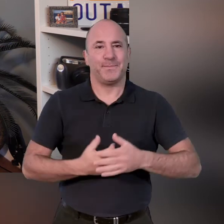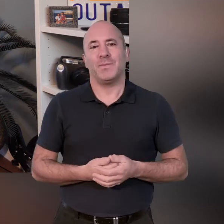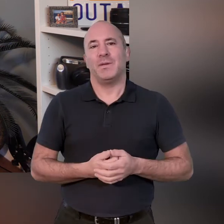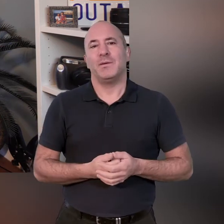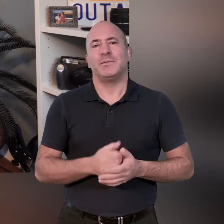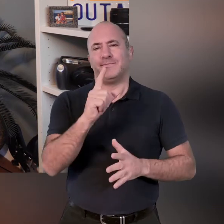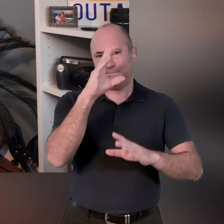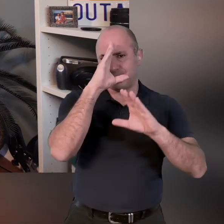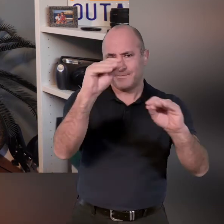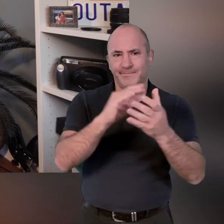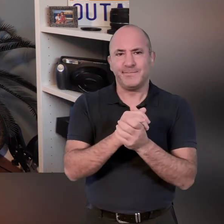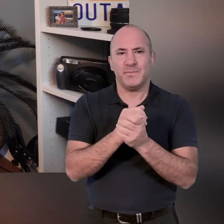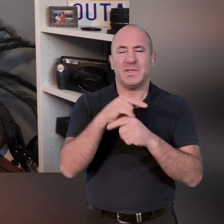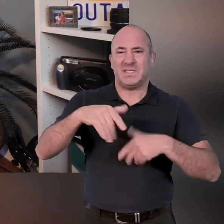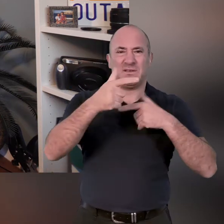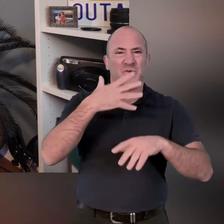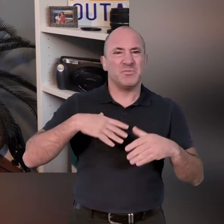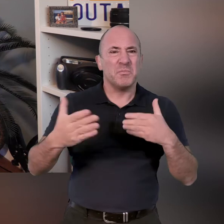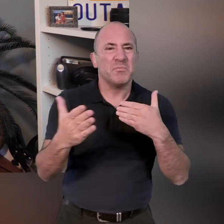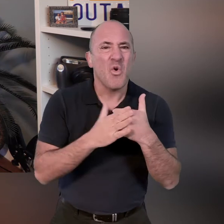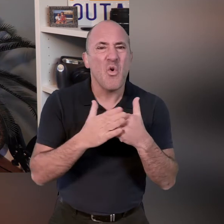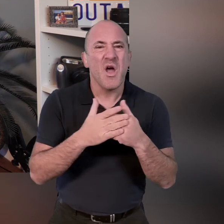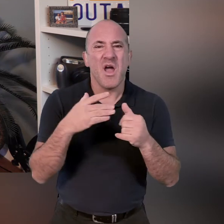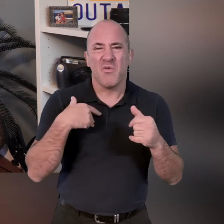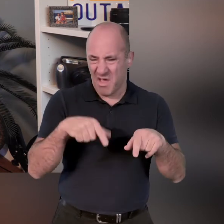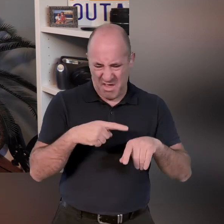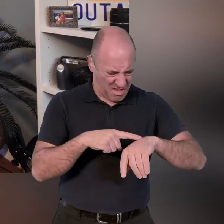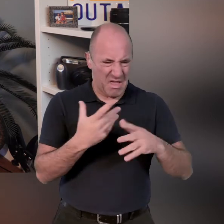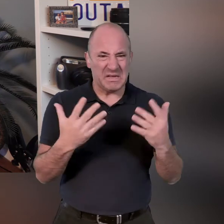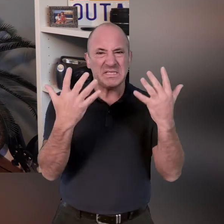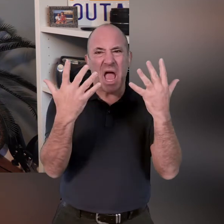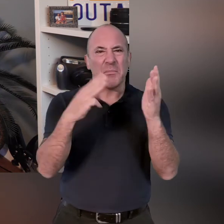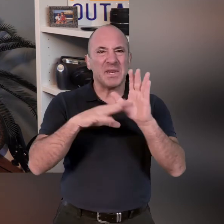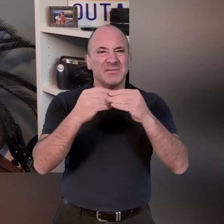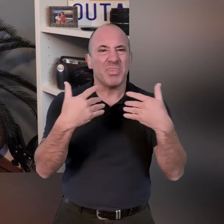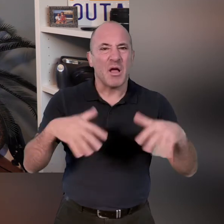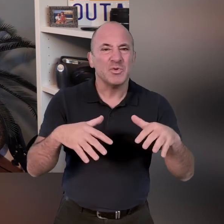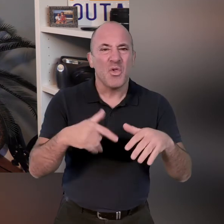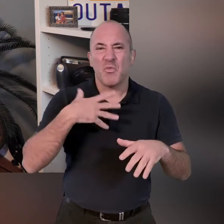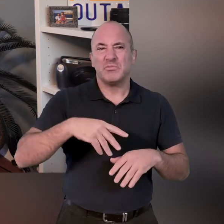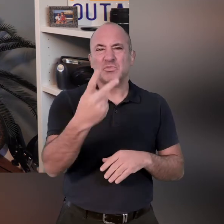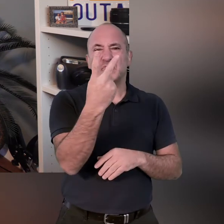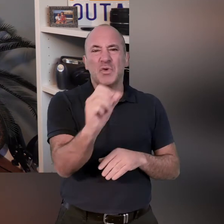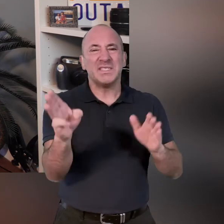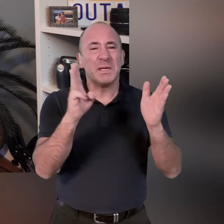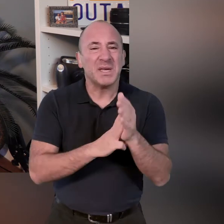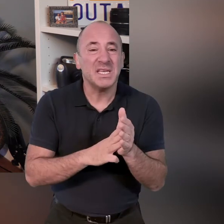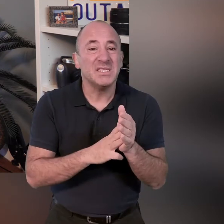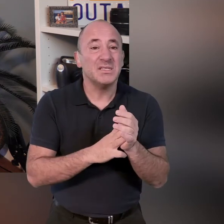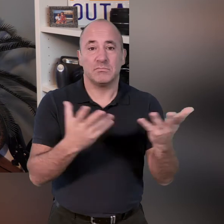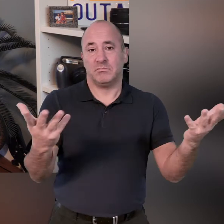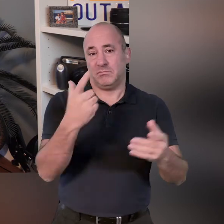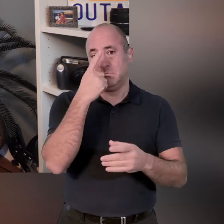uh one thing i will say is if you wanted to do more within the session like you wanted to go for longer um